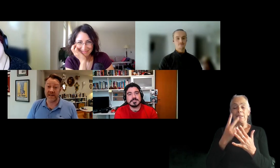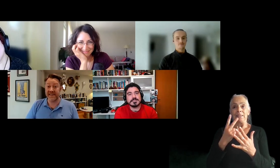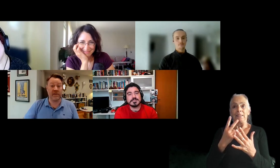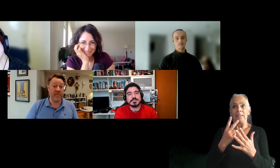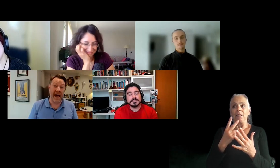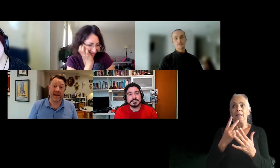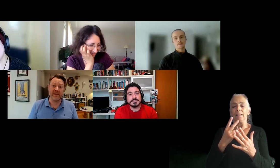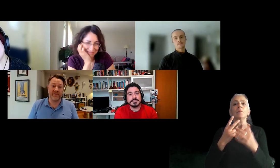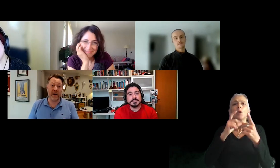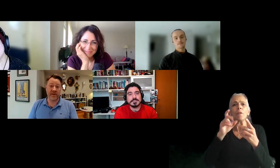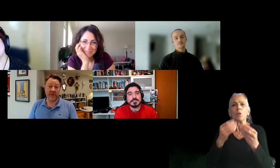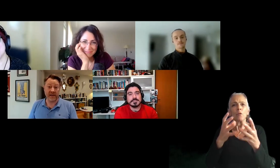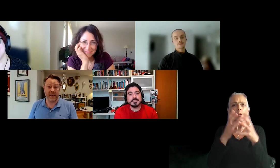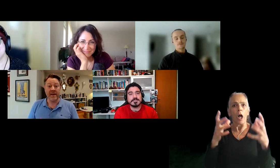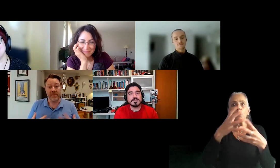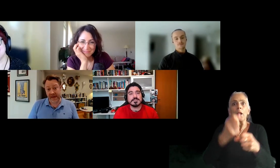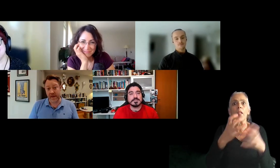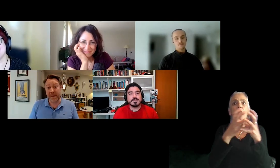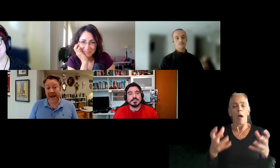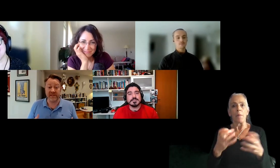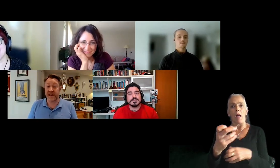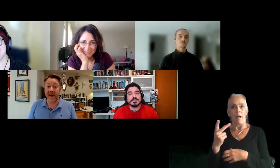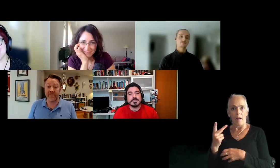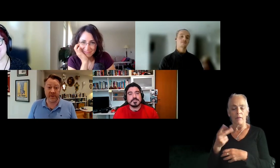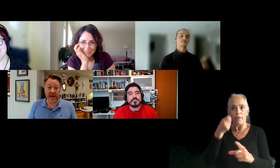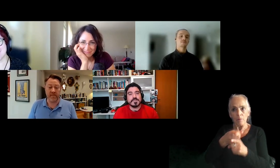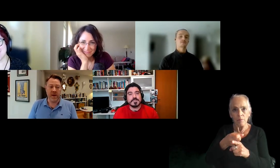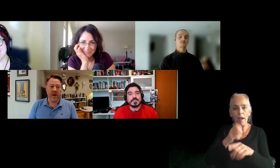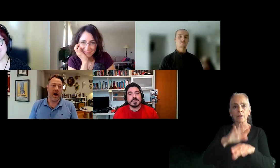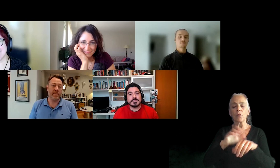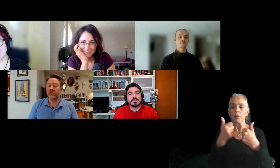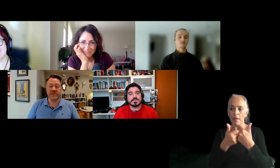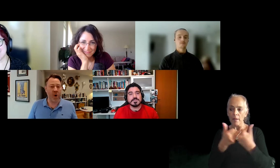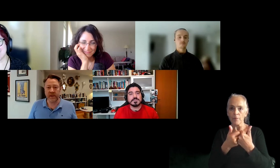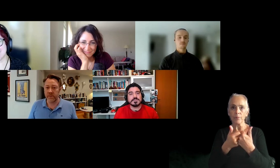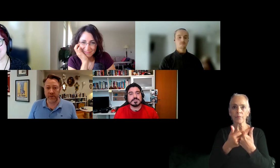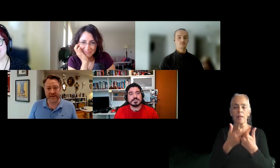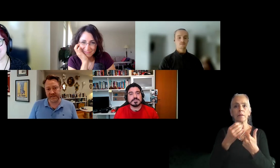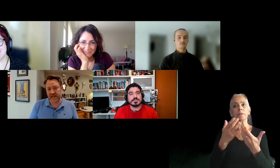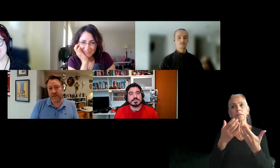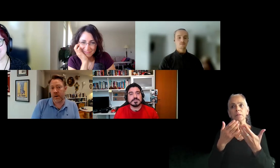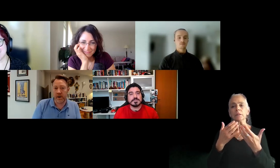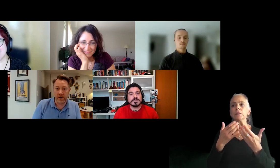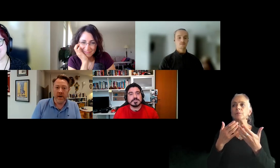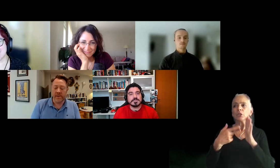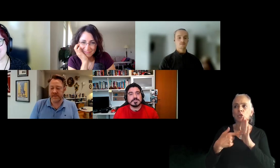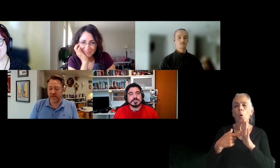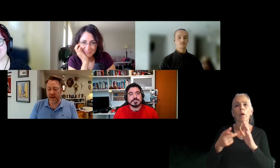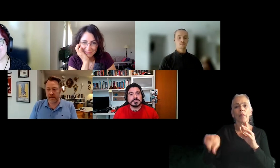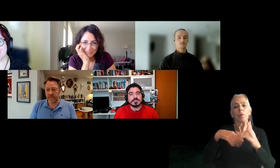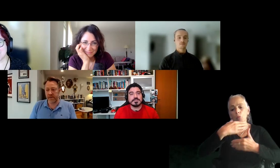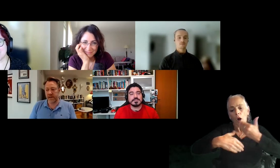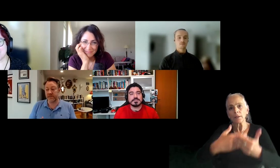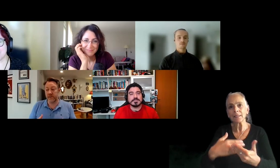you a lot to get a lot back, the value that they're going to get, the impact that it's going to have on their game. Um, and just walking through the process, making them a partner because